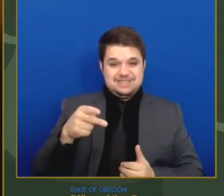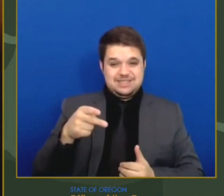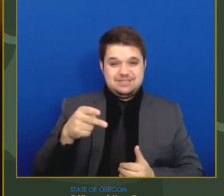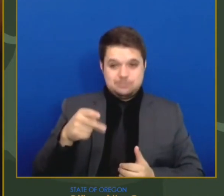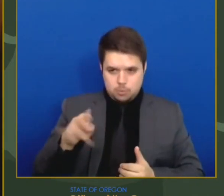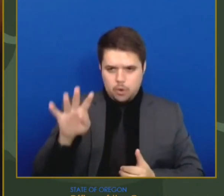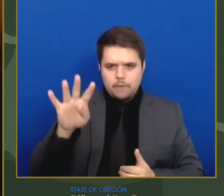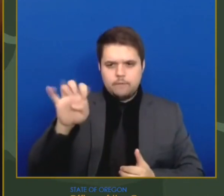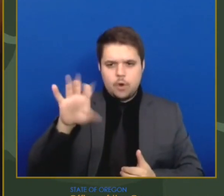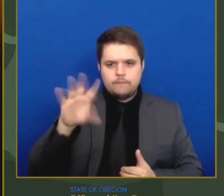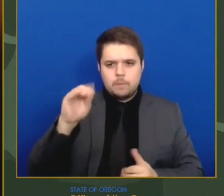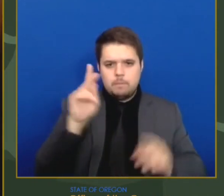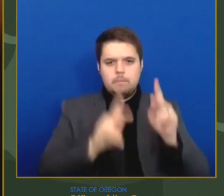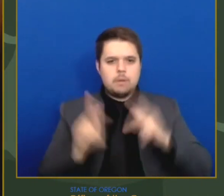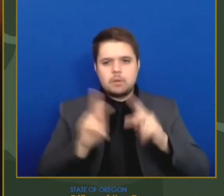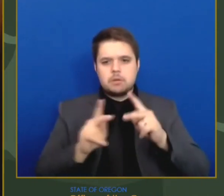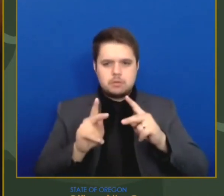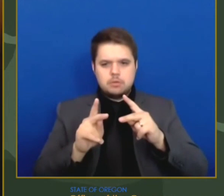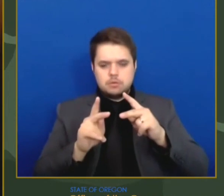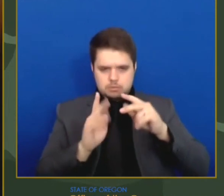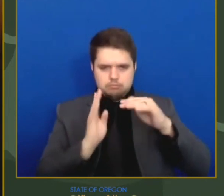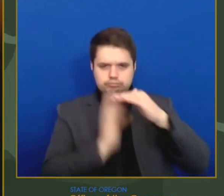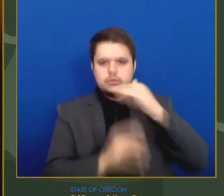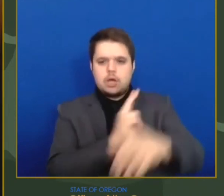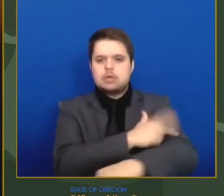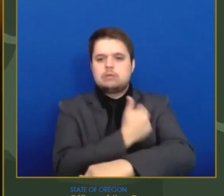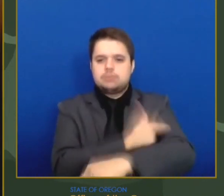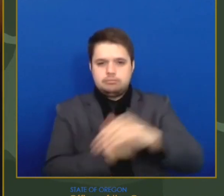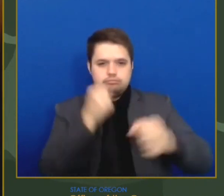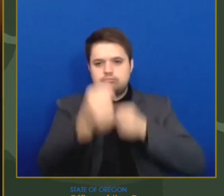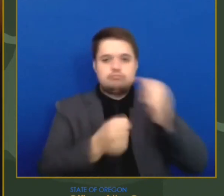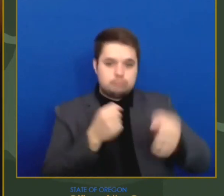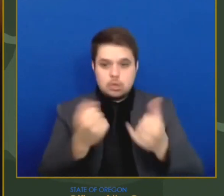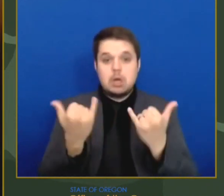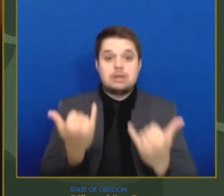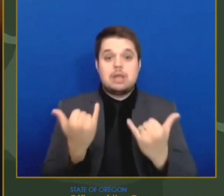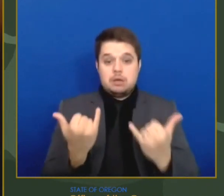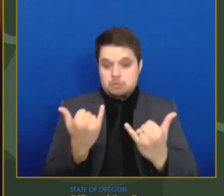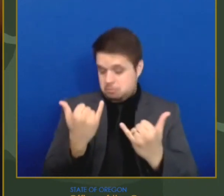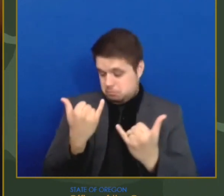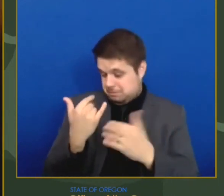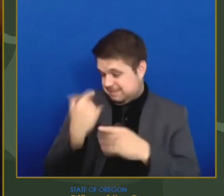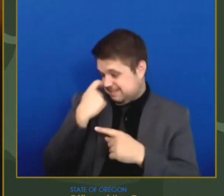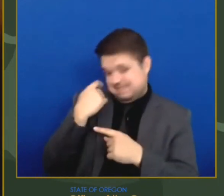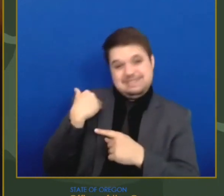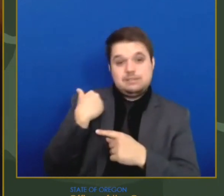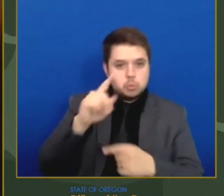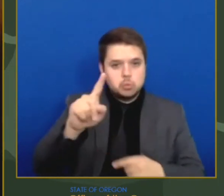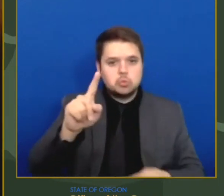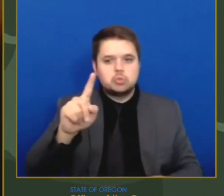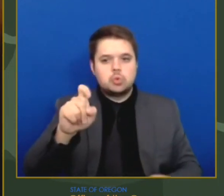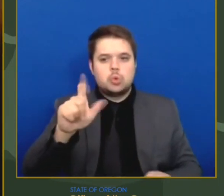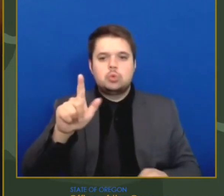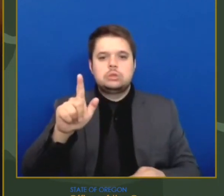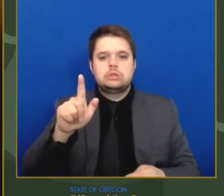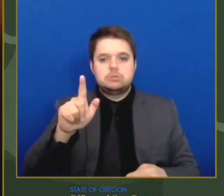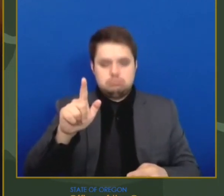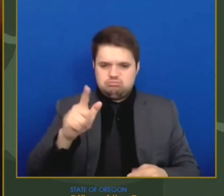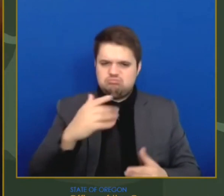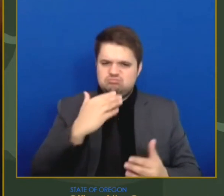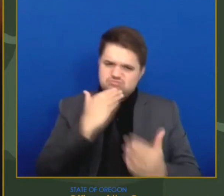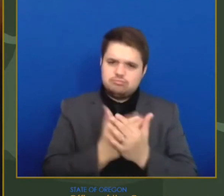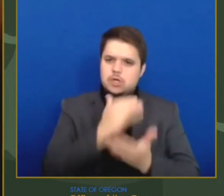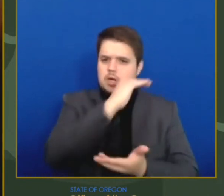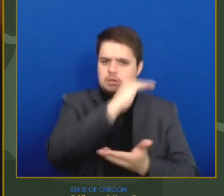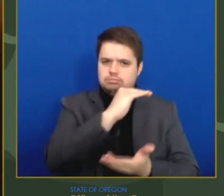Yesterday, there were 121. was 74 percent decline. And last week, we reported the lowest weekly total of